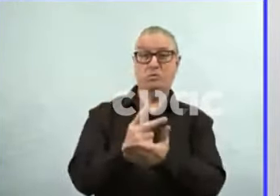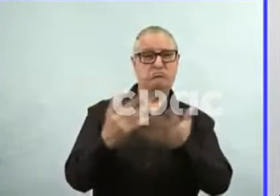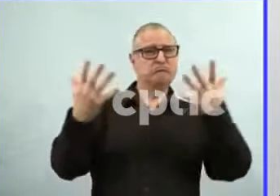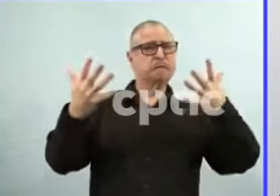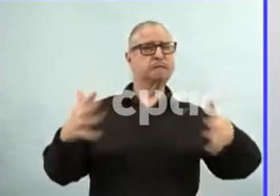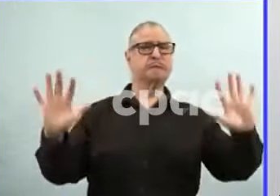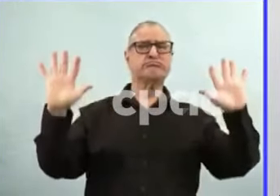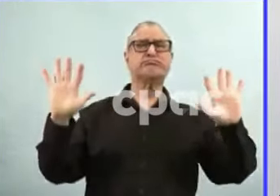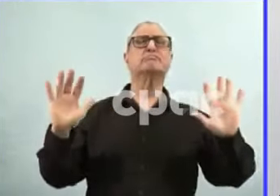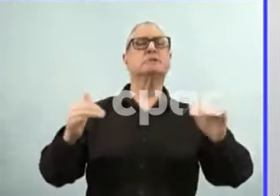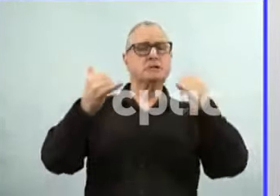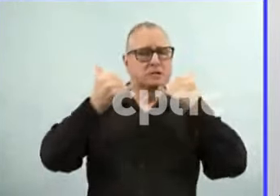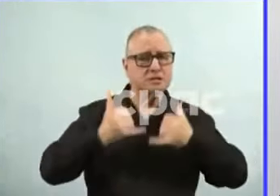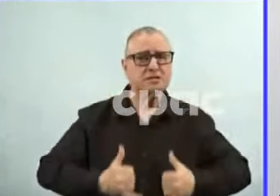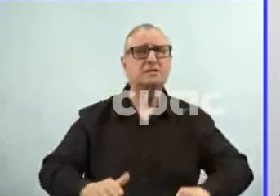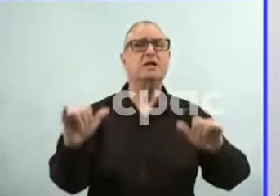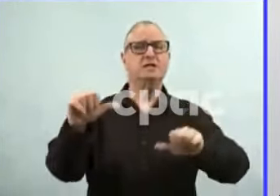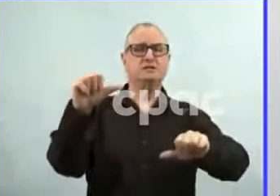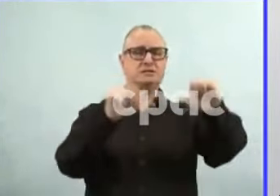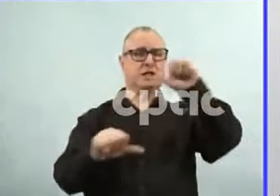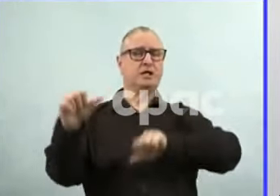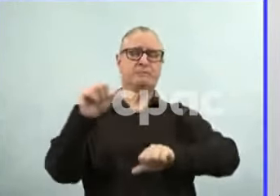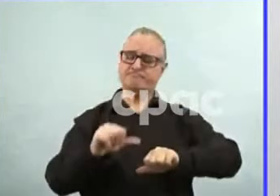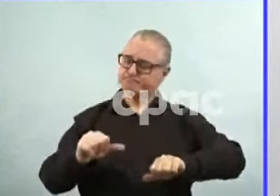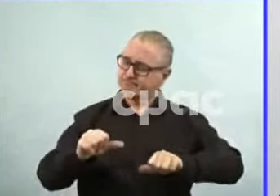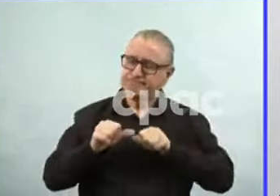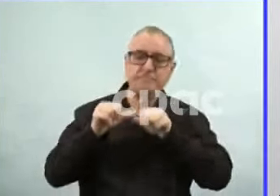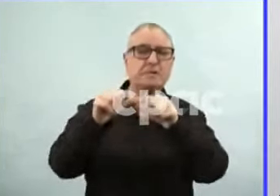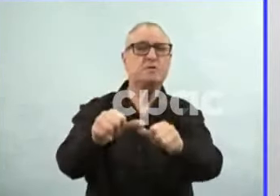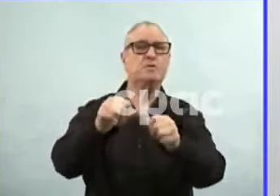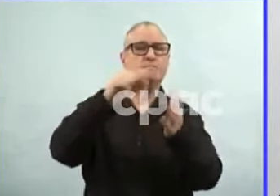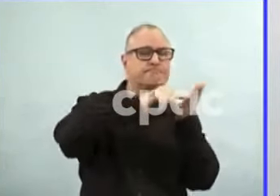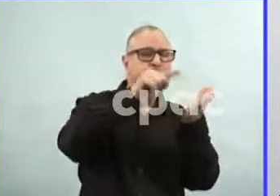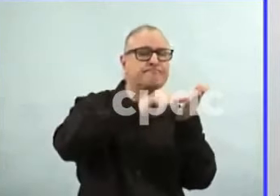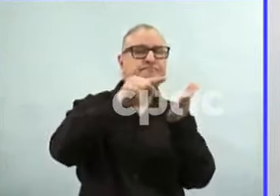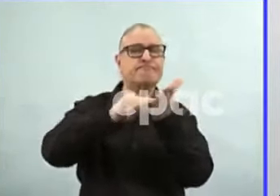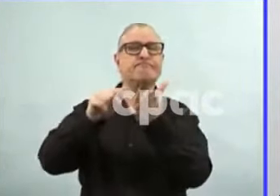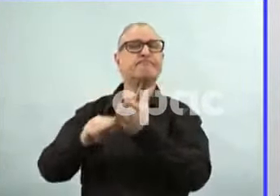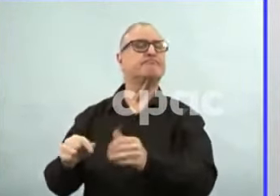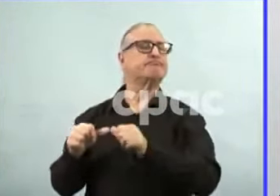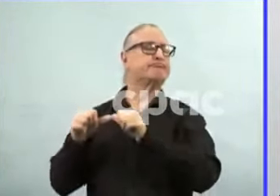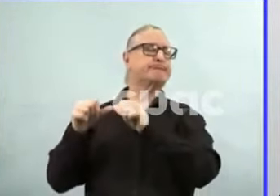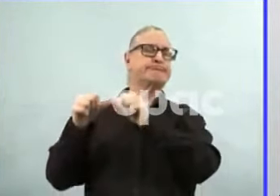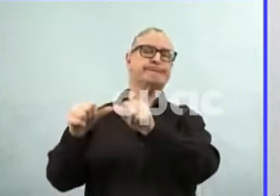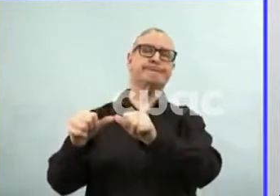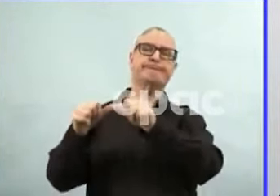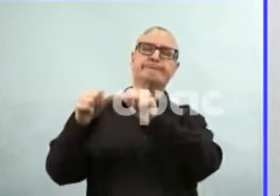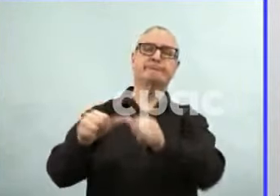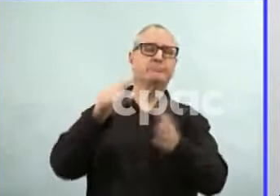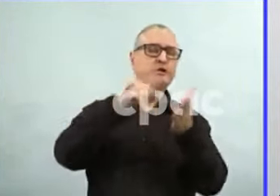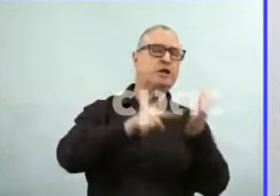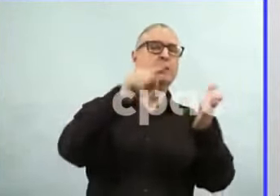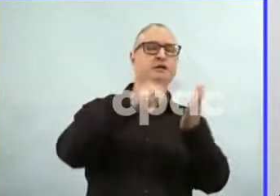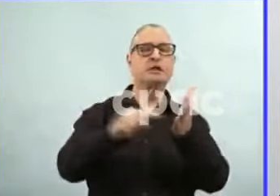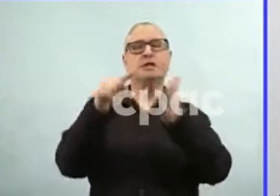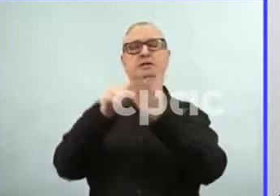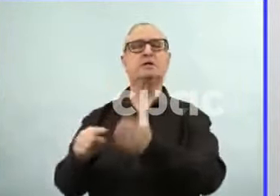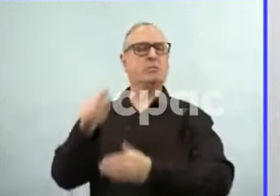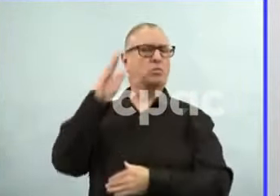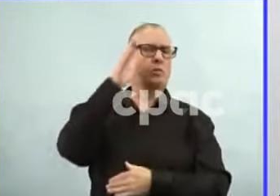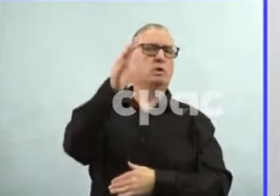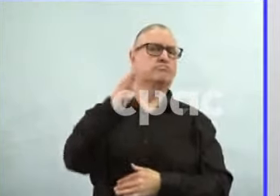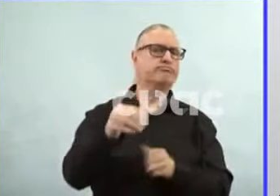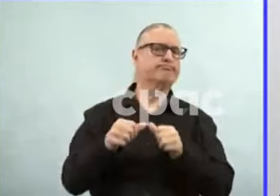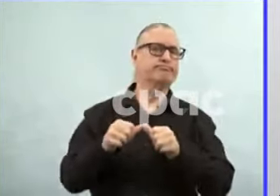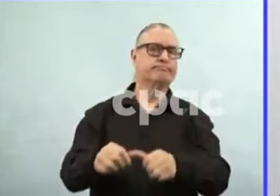introduced, ongoing monitoring of its safety is a crucial part of the vaccine development process. And it's really